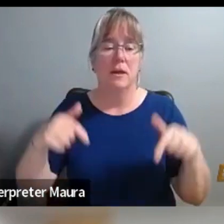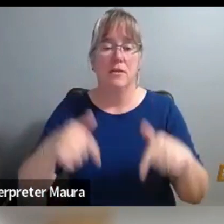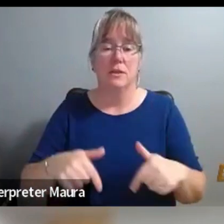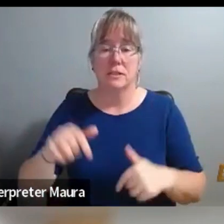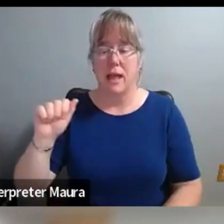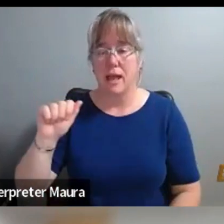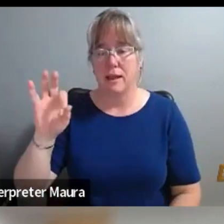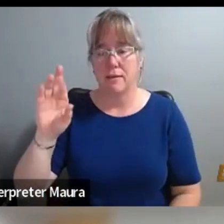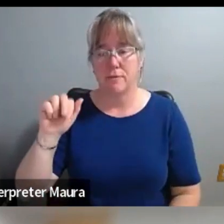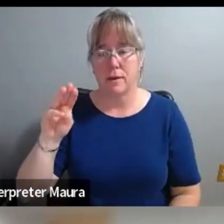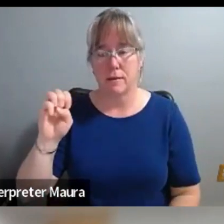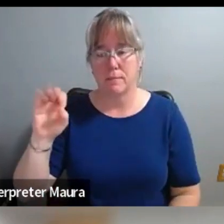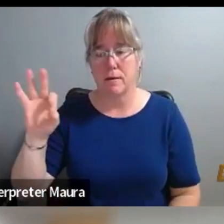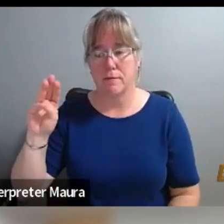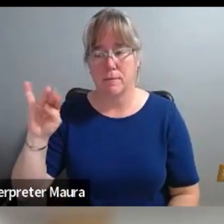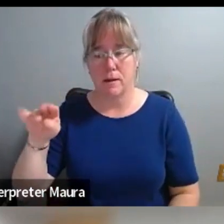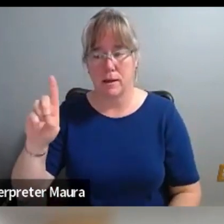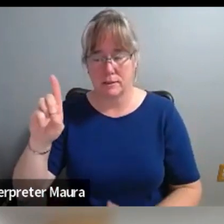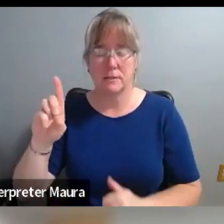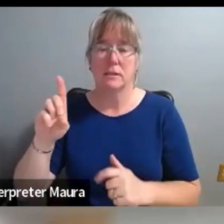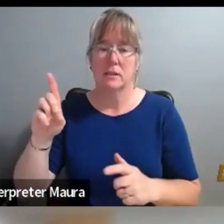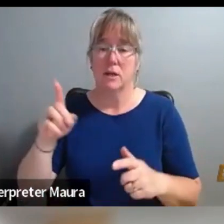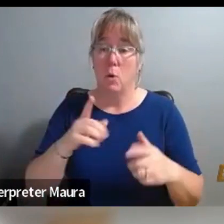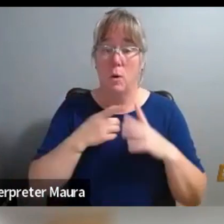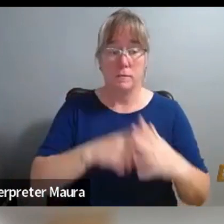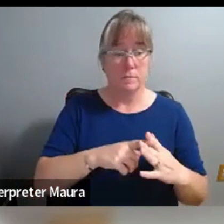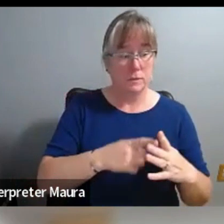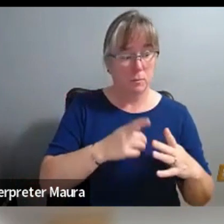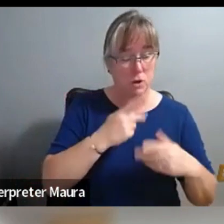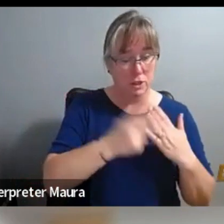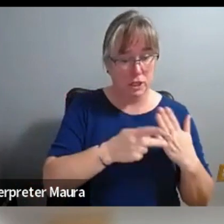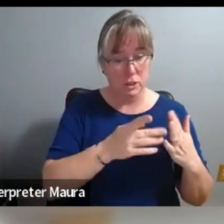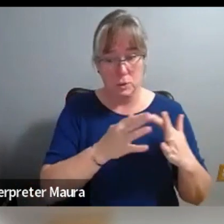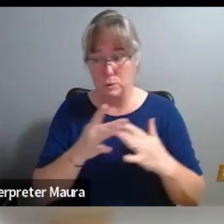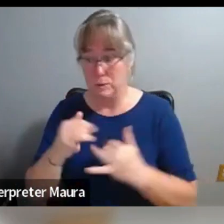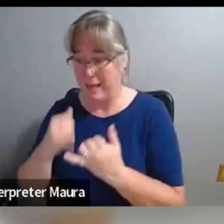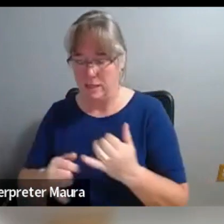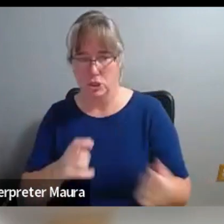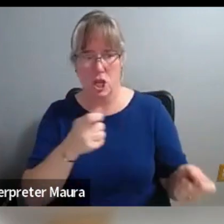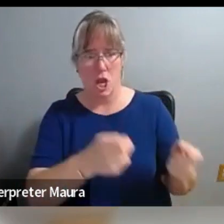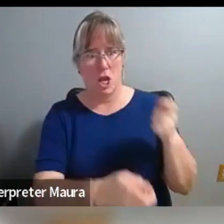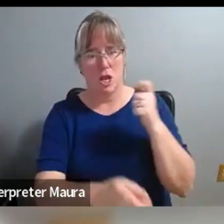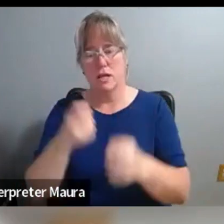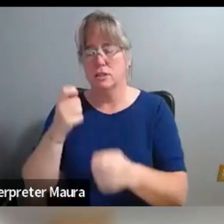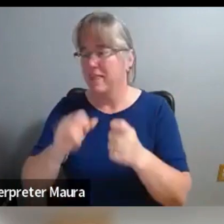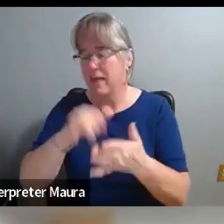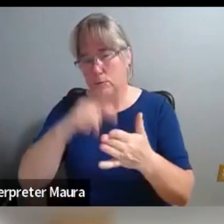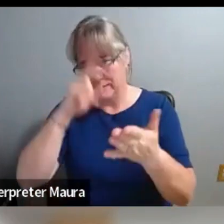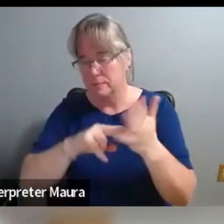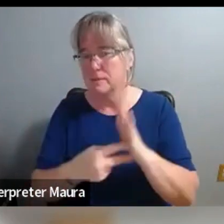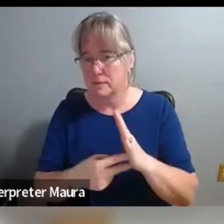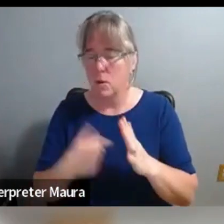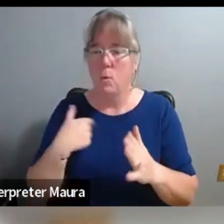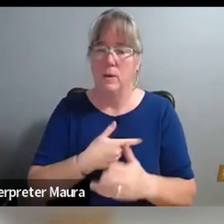a lot over time by design. was designed to be responsive to really be engaged in deep